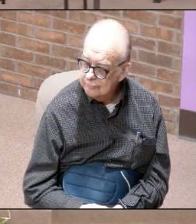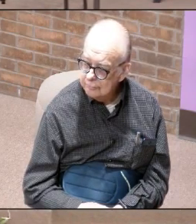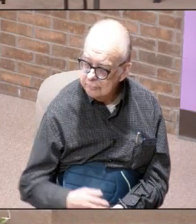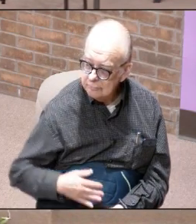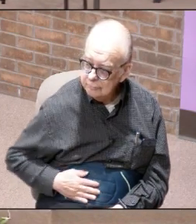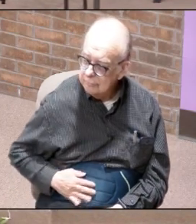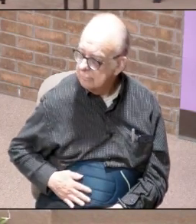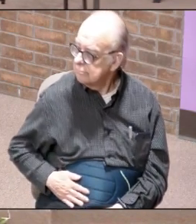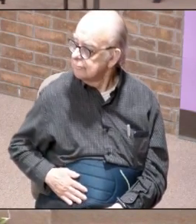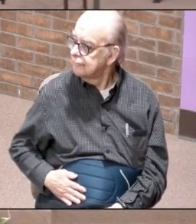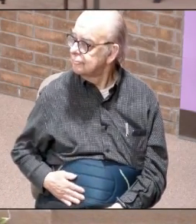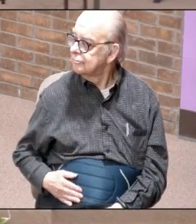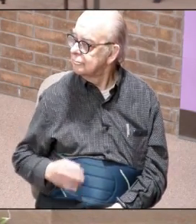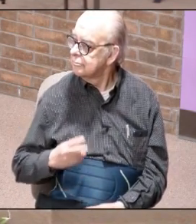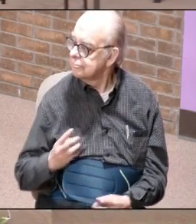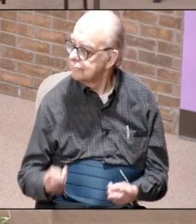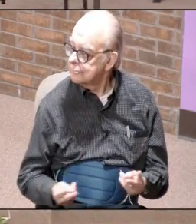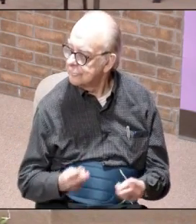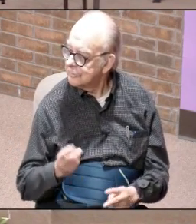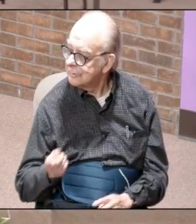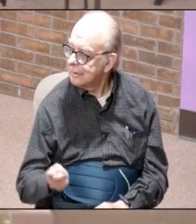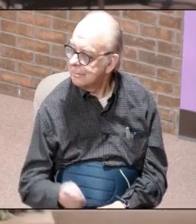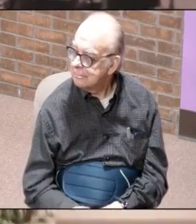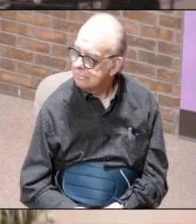you're the visitor doesn't mind to you